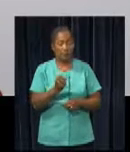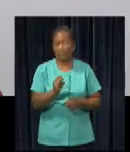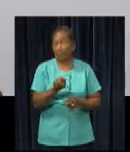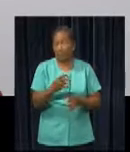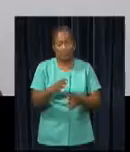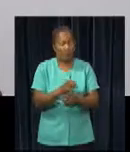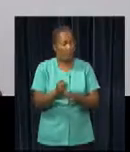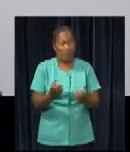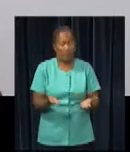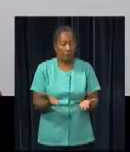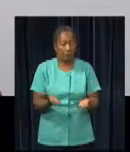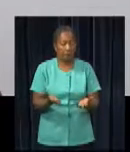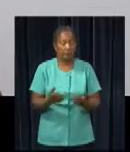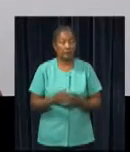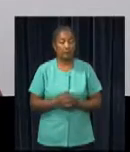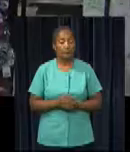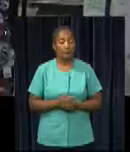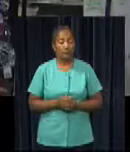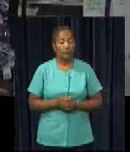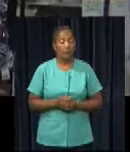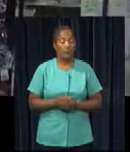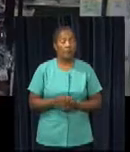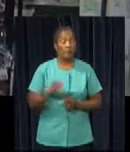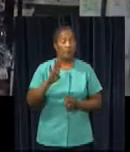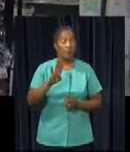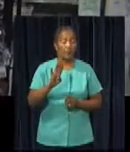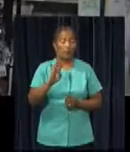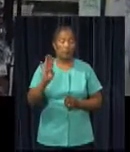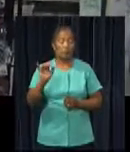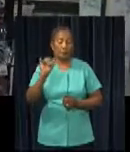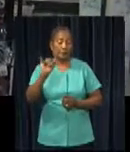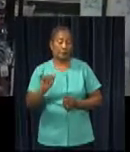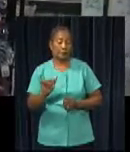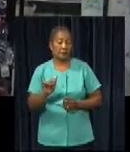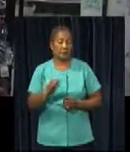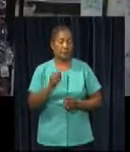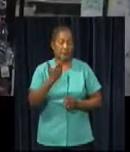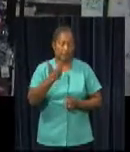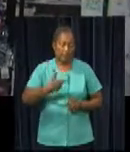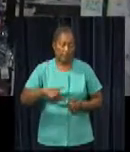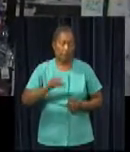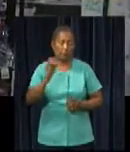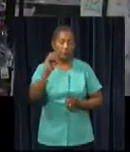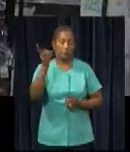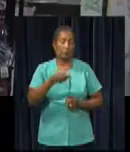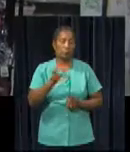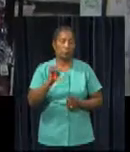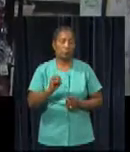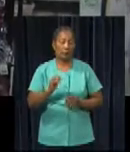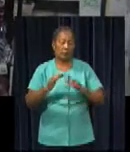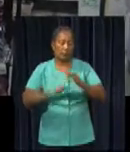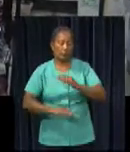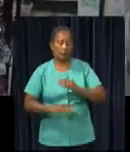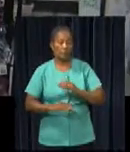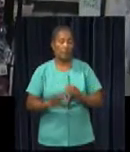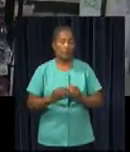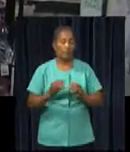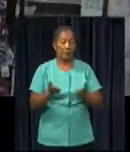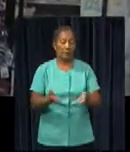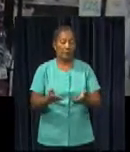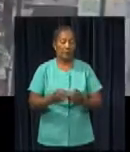cannot accommodate them. At Beirut-Bazaar, there is a 70% drop in the number of available vacation jobs.